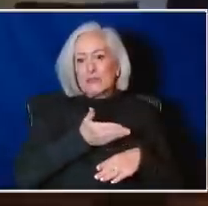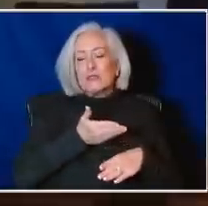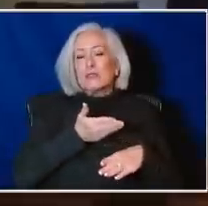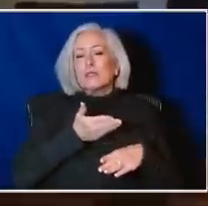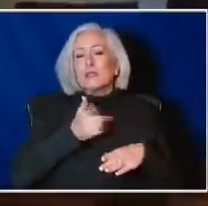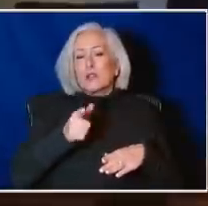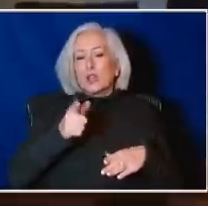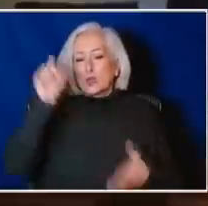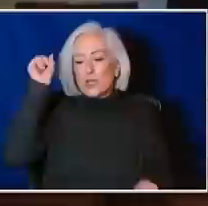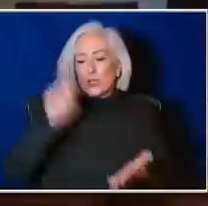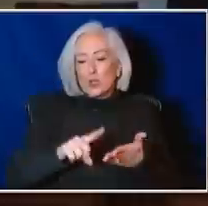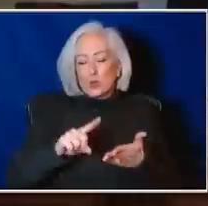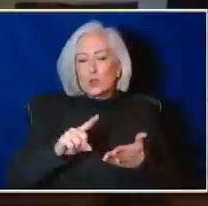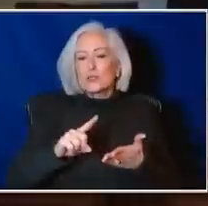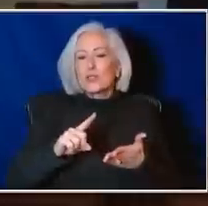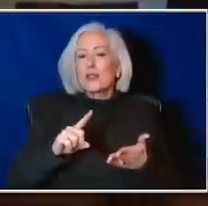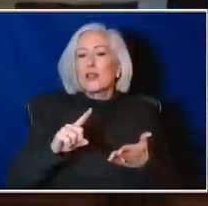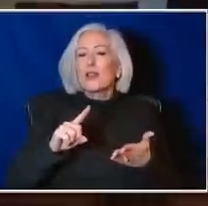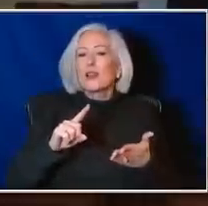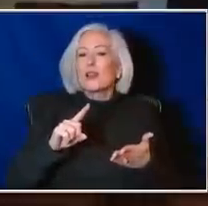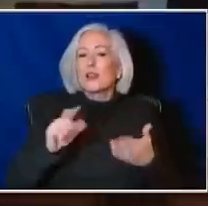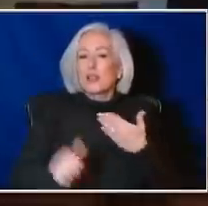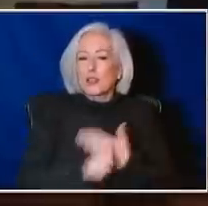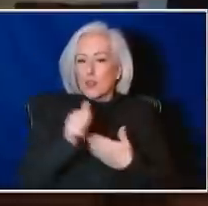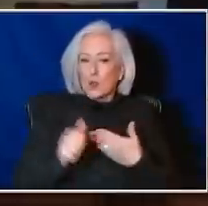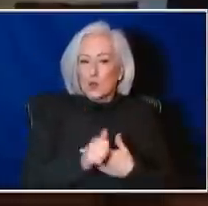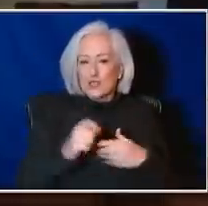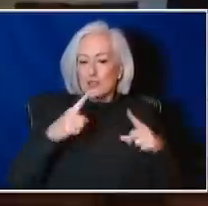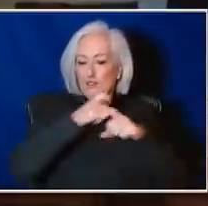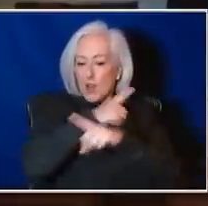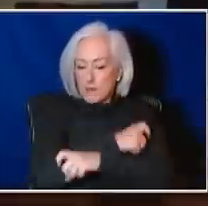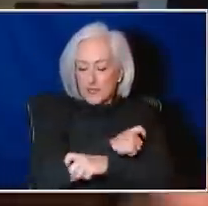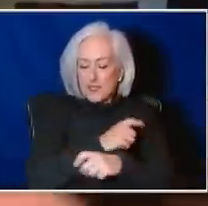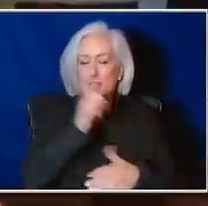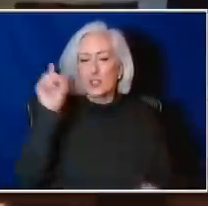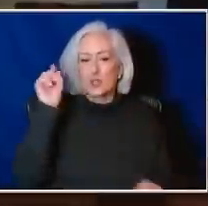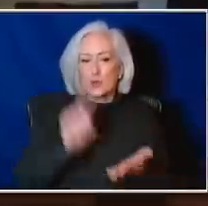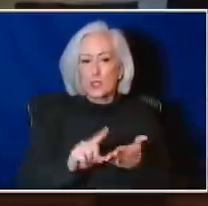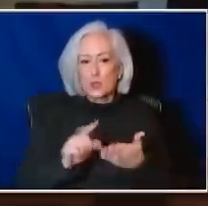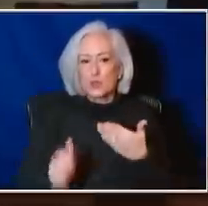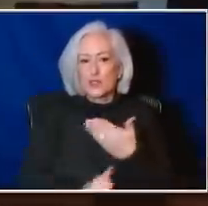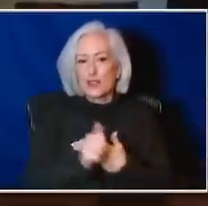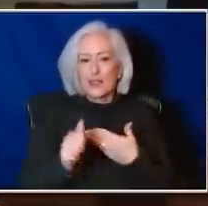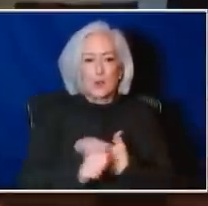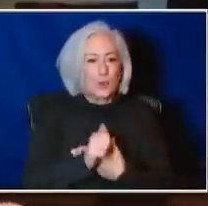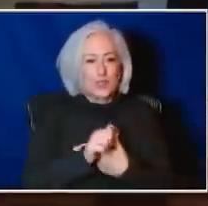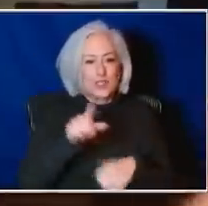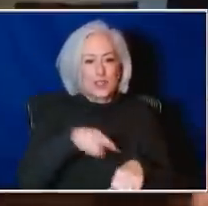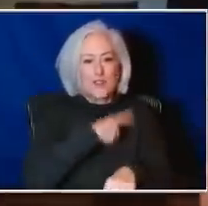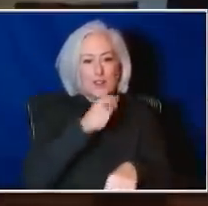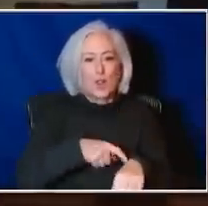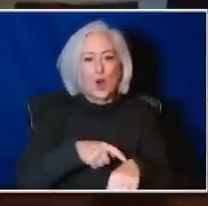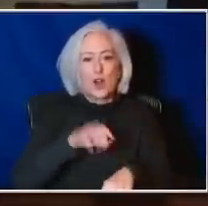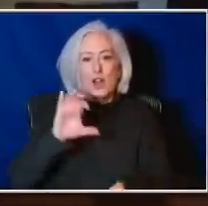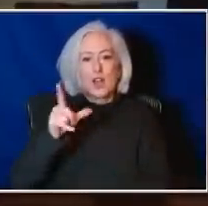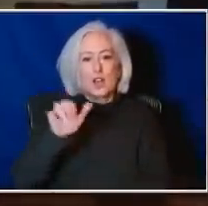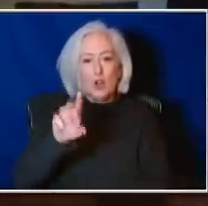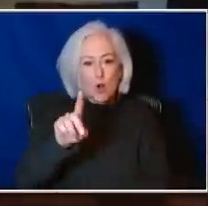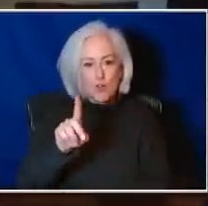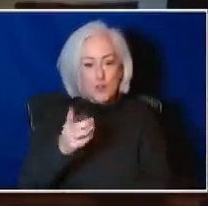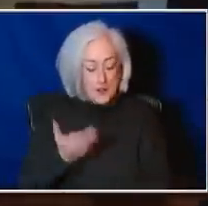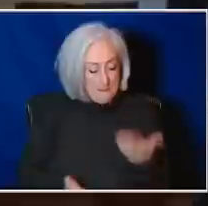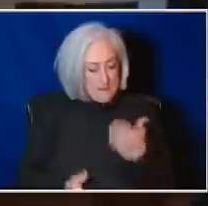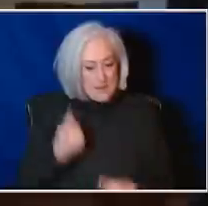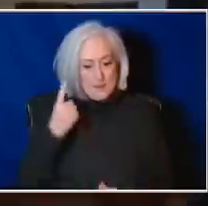complications. You're reducing the risk of long COVID. What's not to like about this drug? Well, maybe one thing.